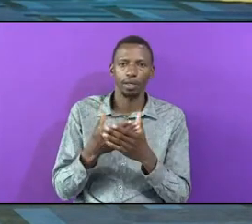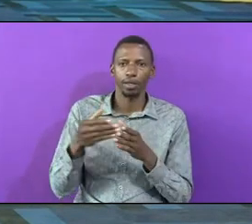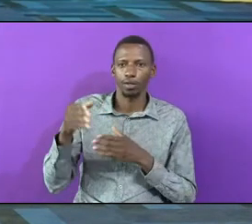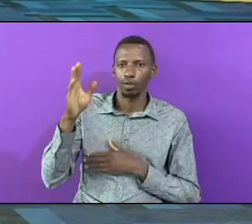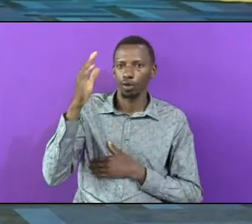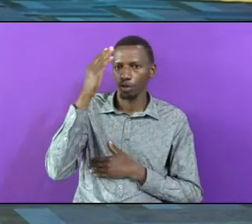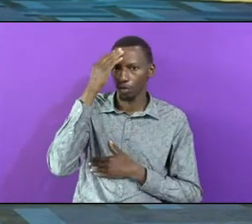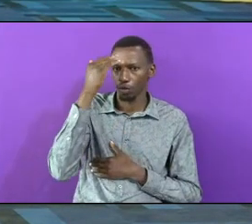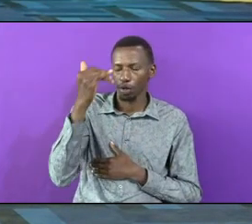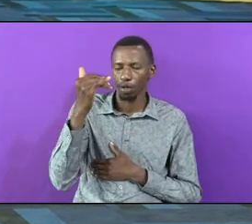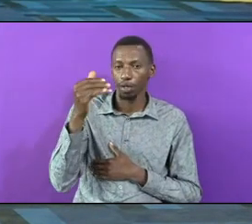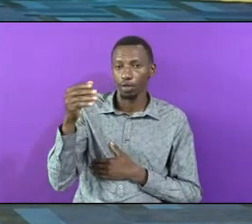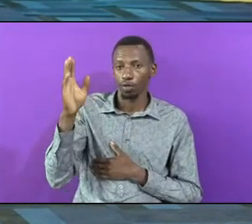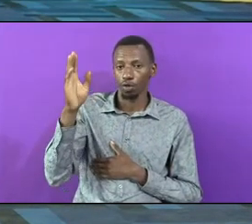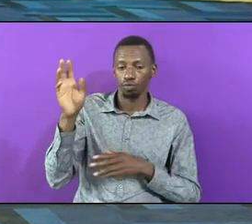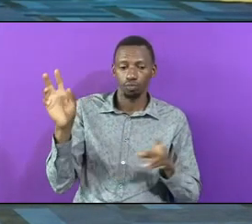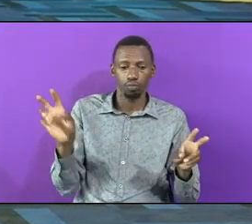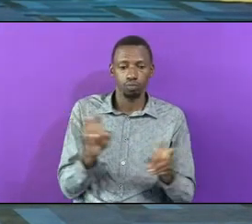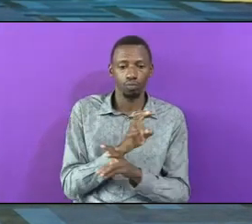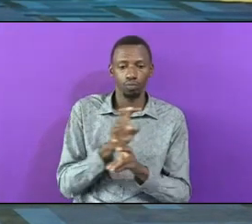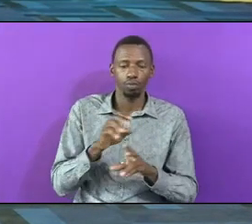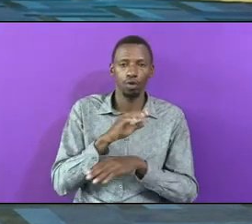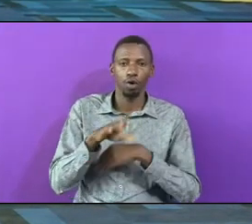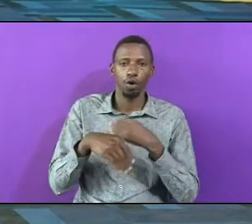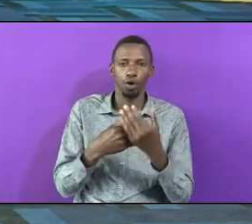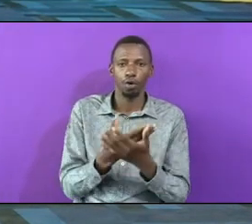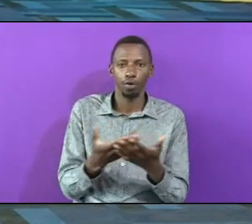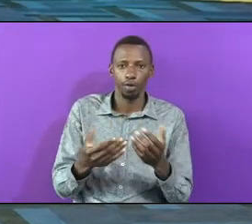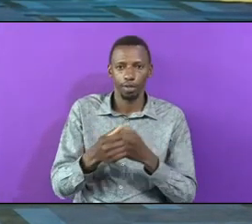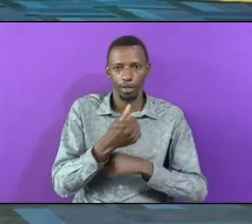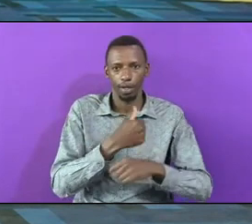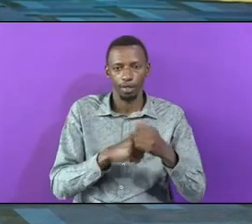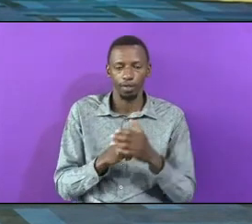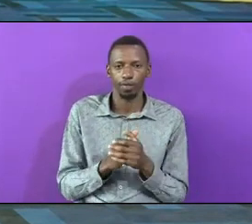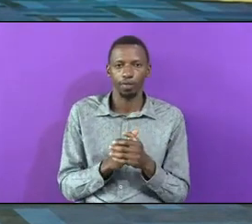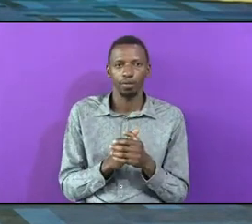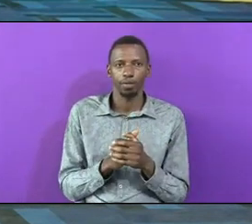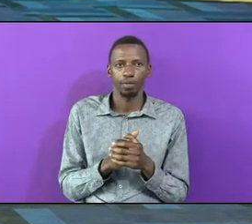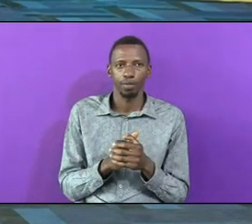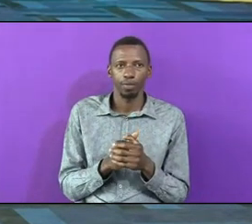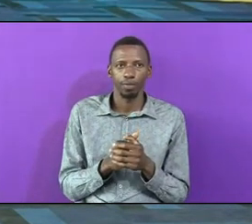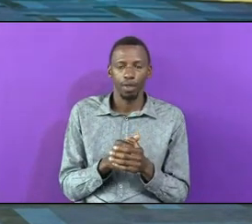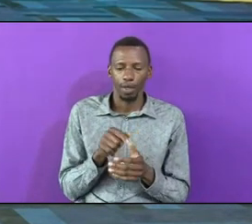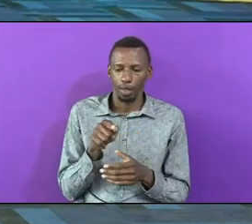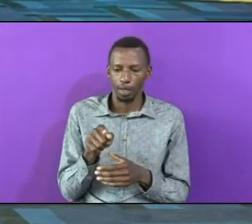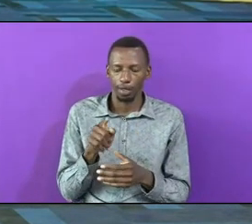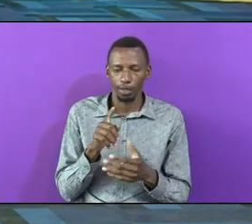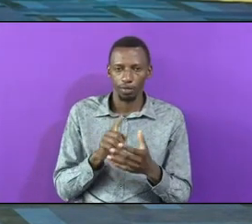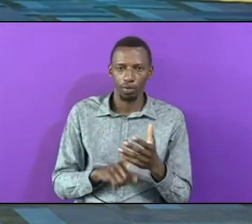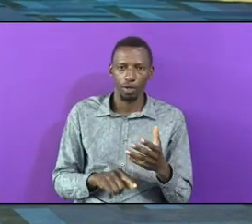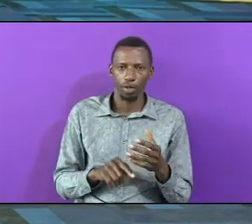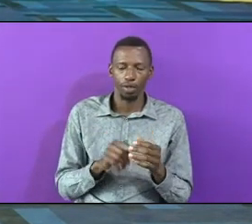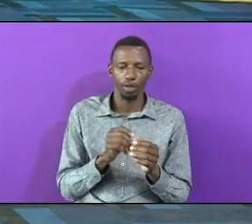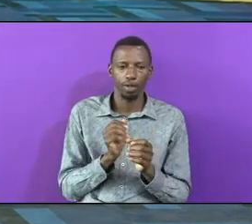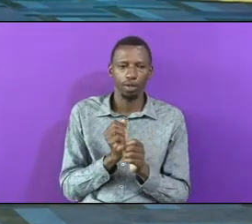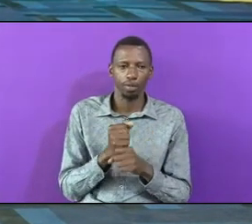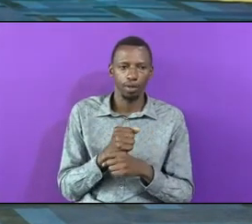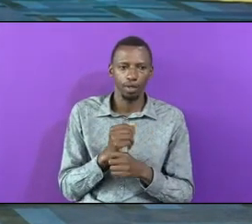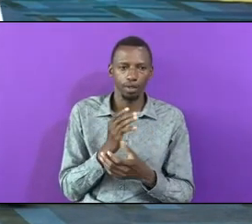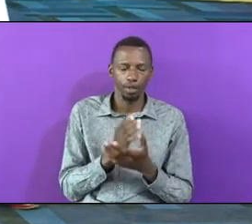Is Watching All These Activities And This Is What Caused Subdivision In Jacobo So